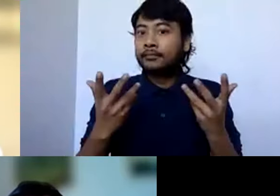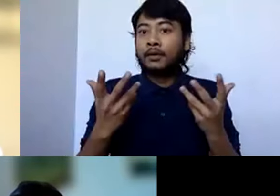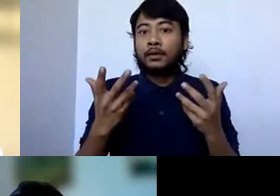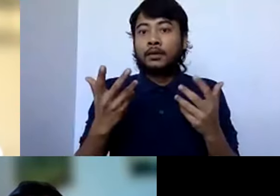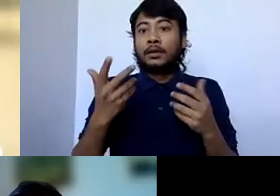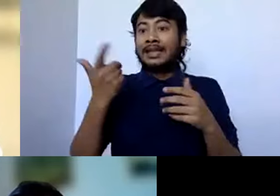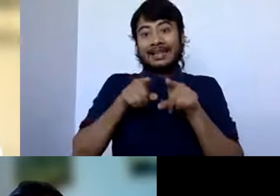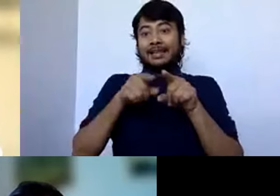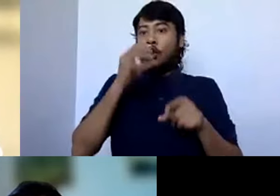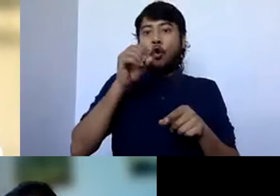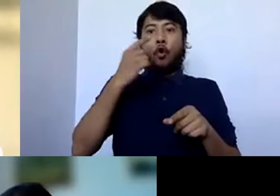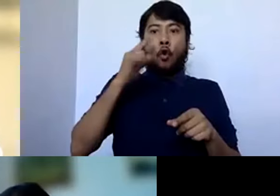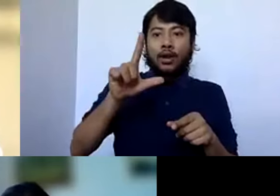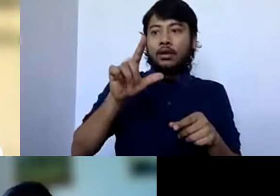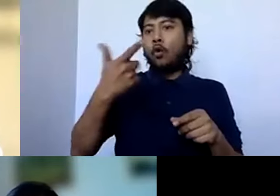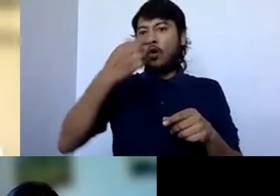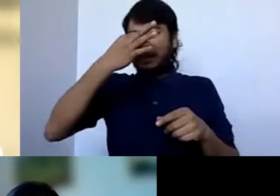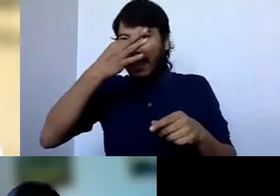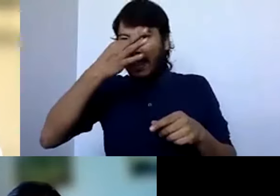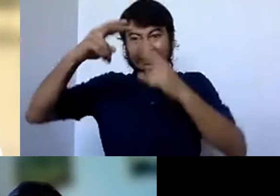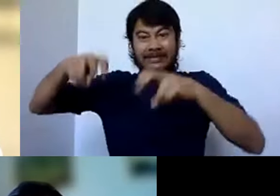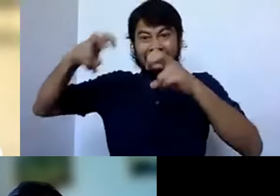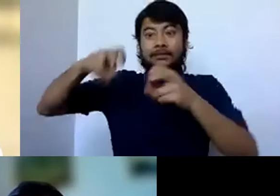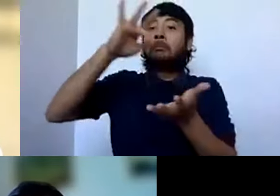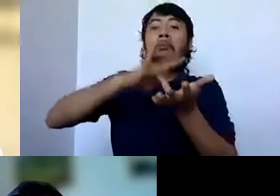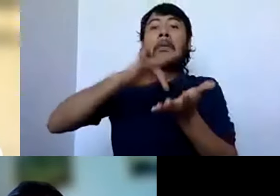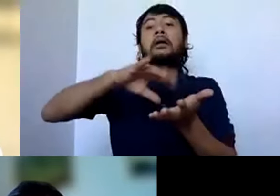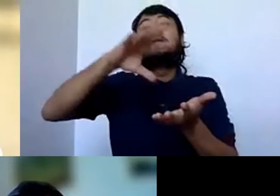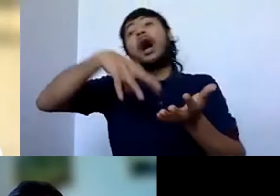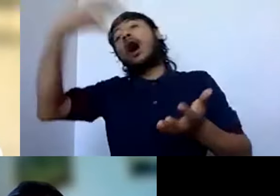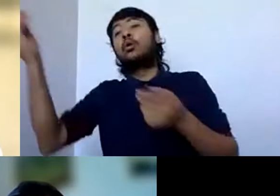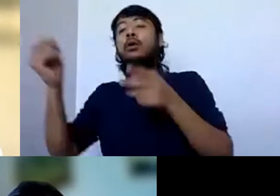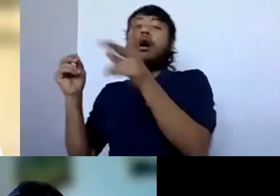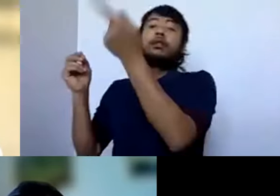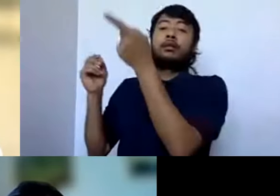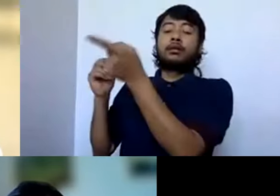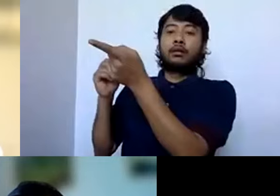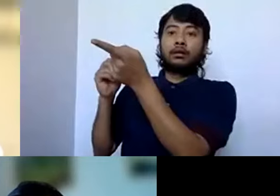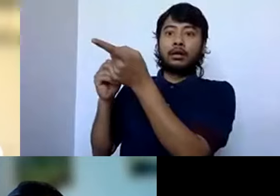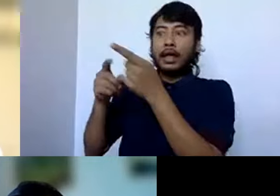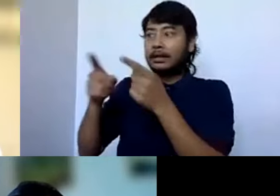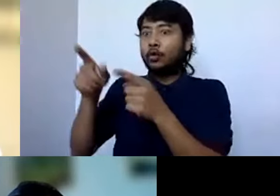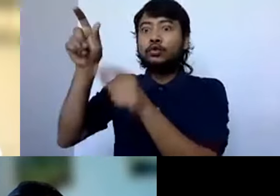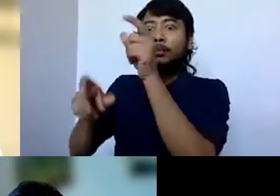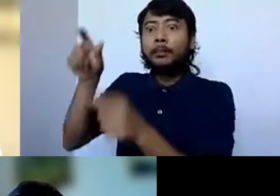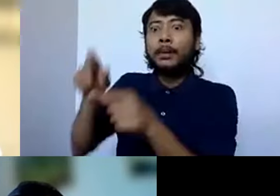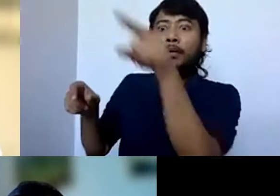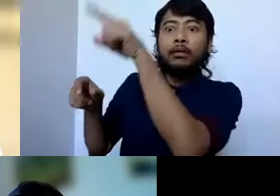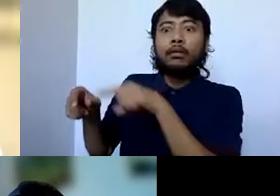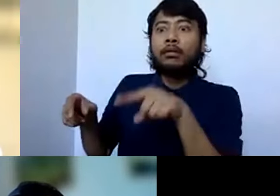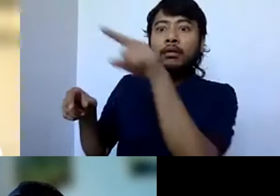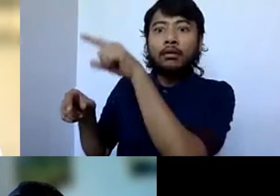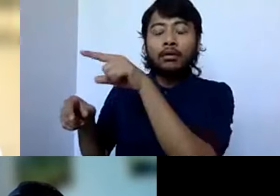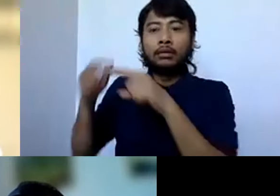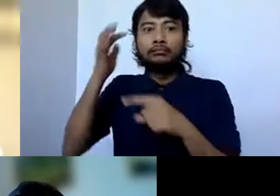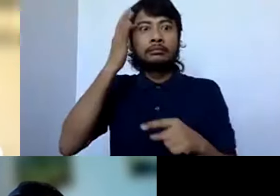gas and oil. And, you know, in that specific region, there were a lot of people who were concerned, you know, about the economy, they were concerned